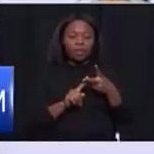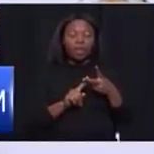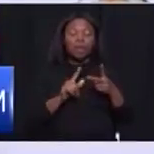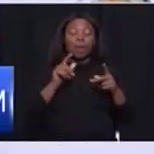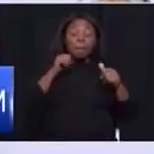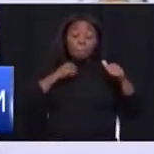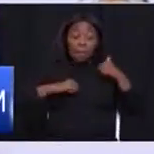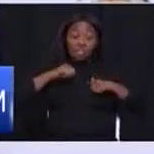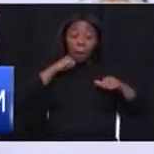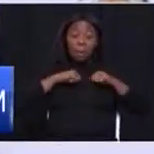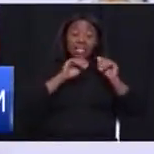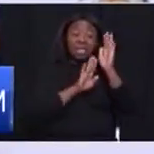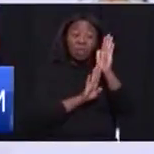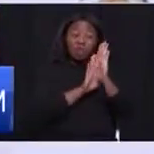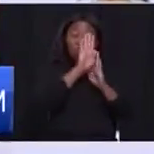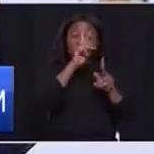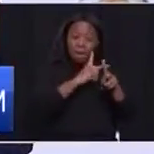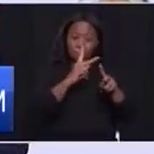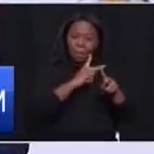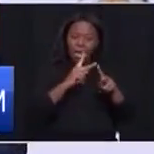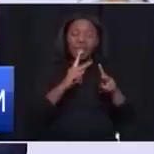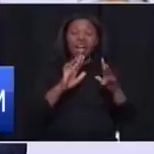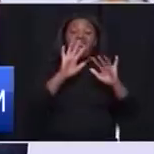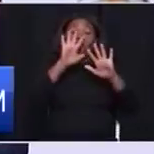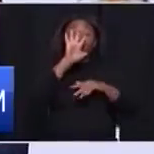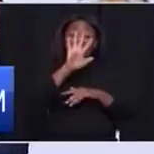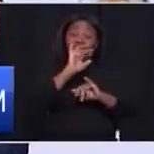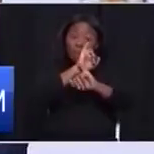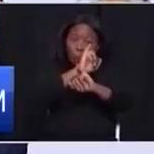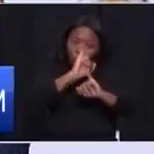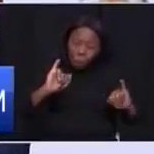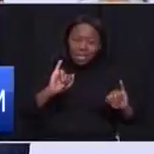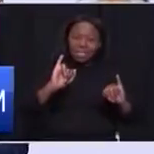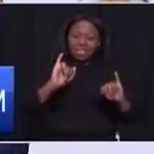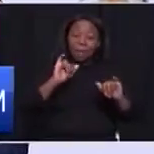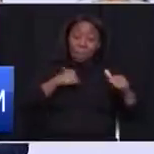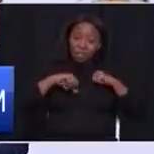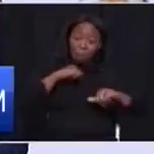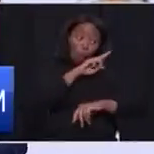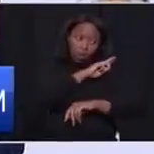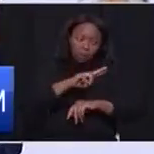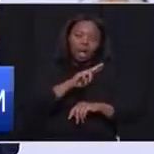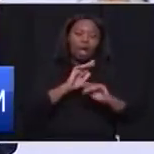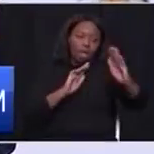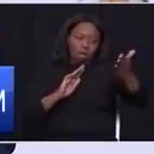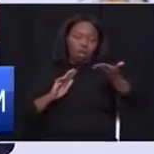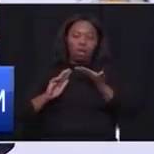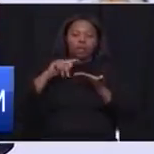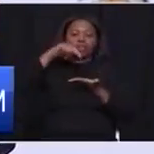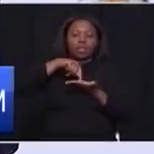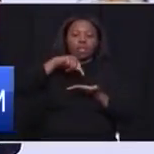plan for these five worst performing hospitals, in particular